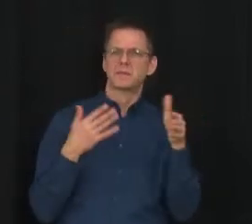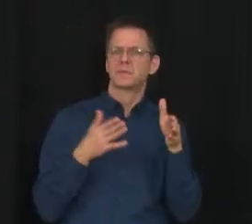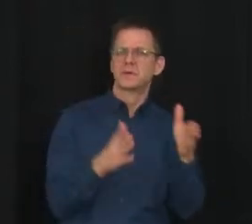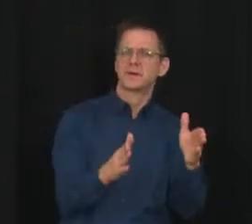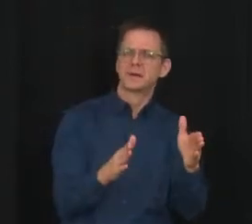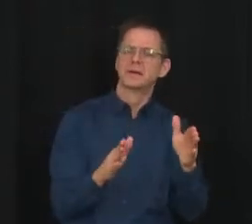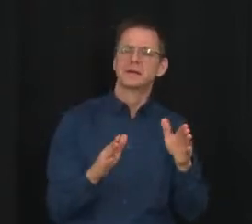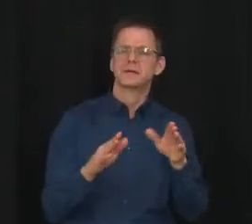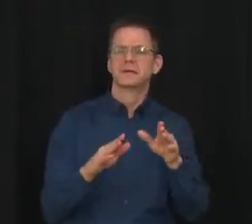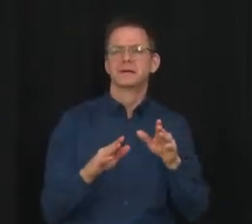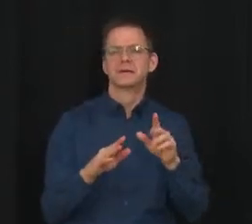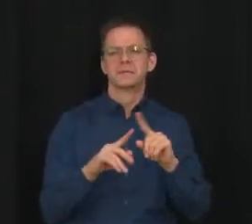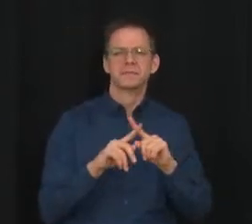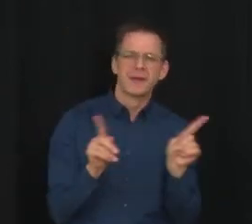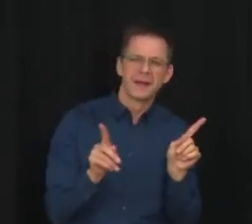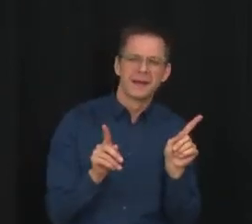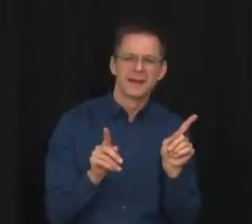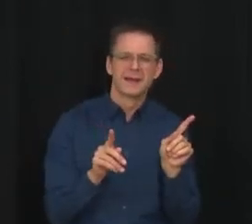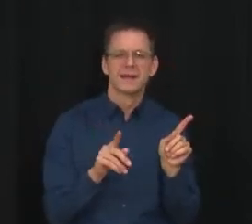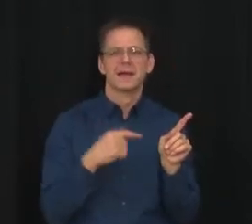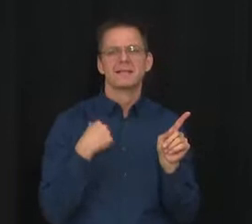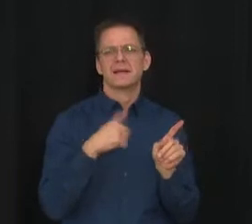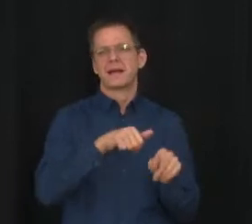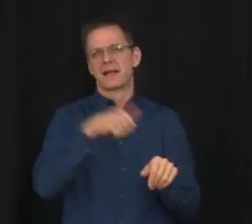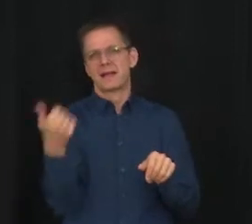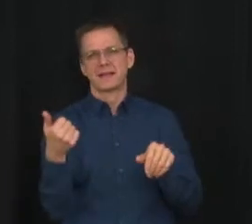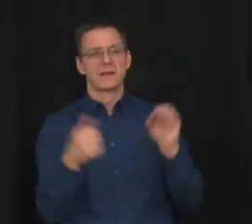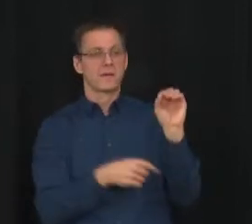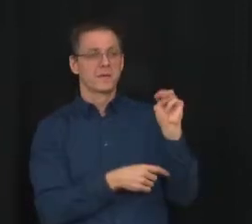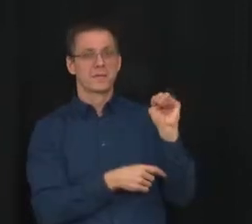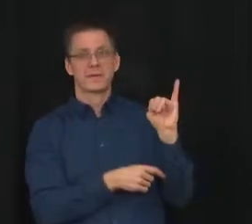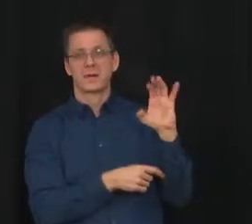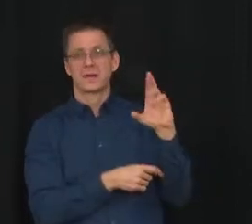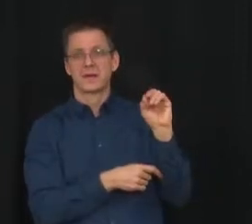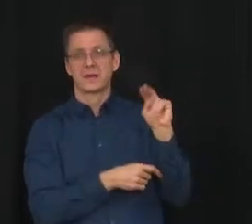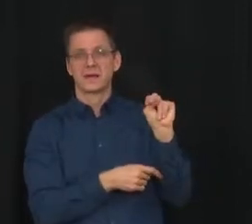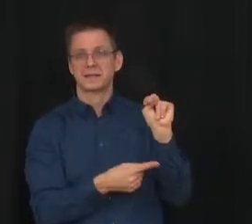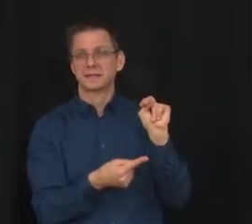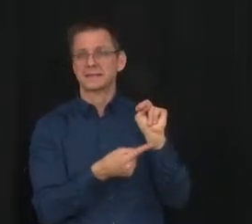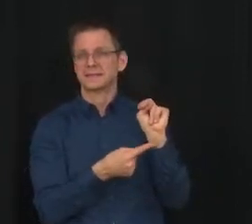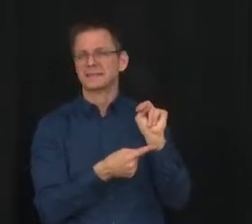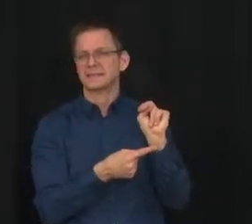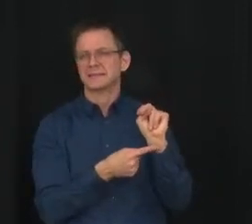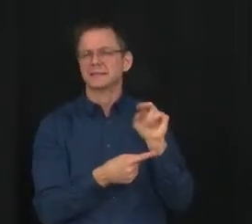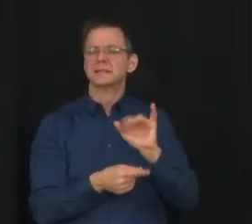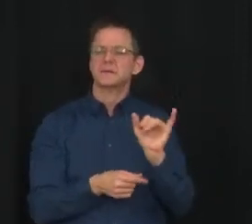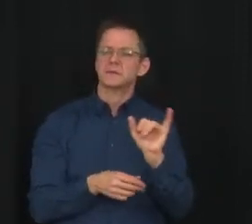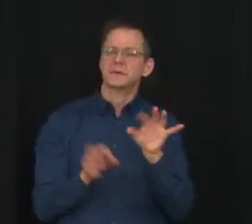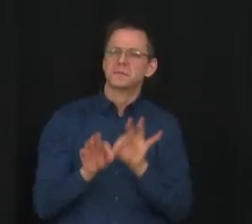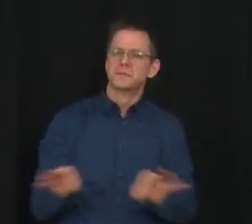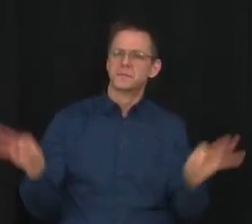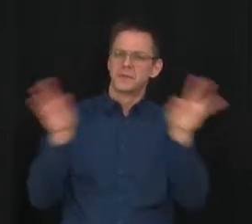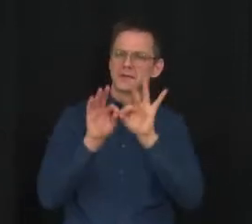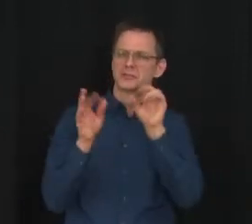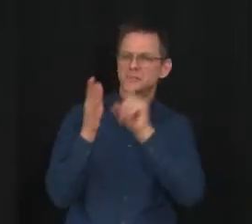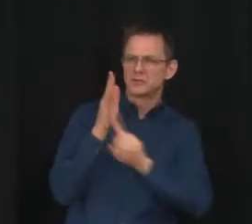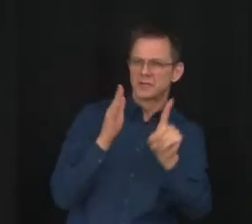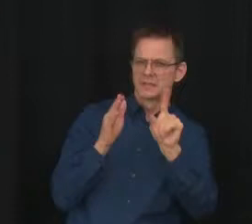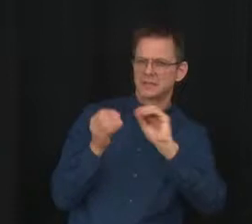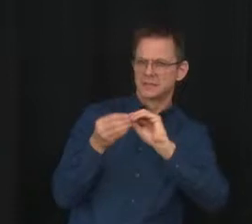across the province. We look at the fact that our hospitalization numbers and our